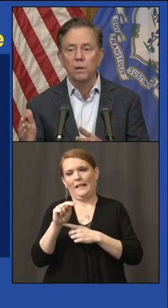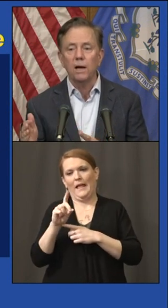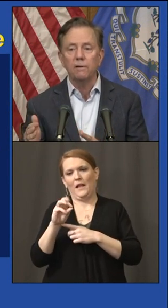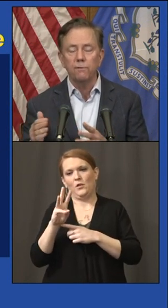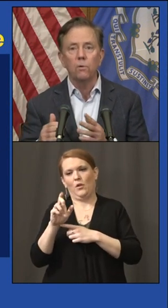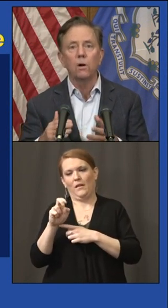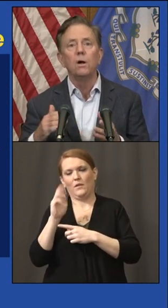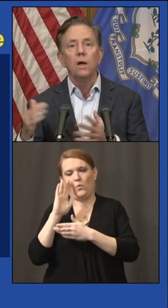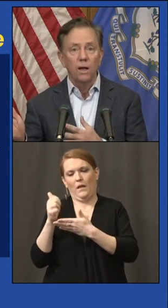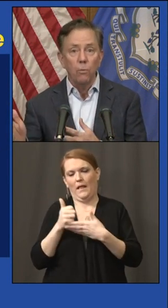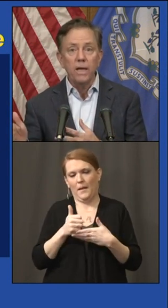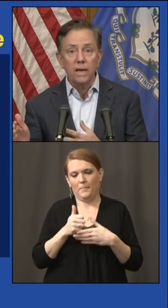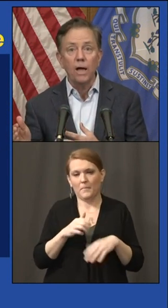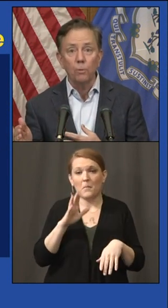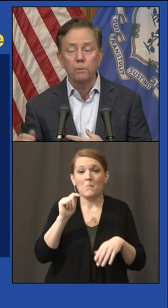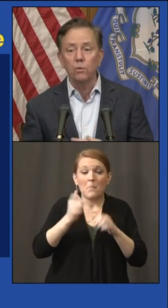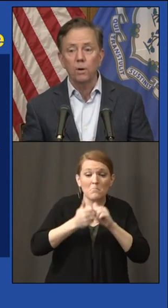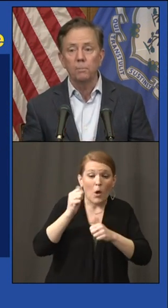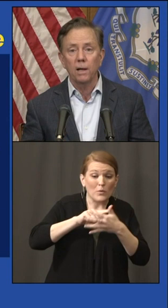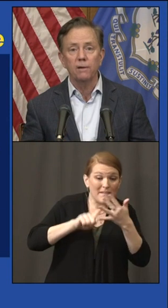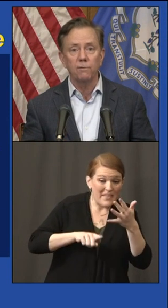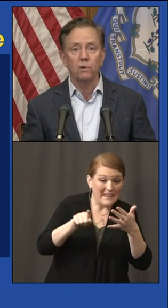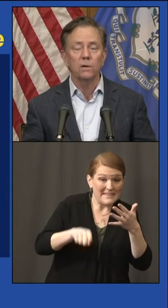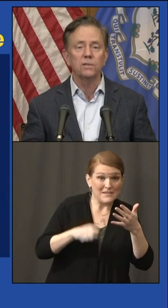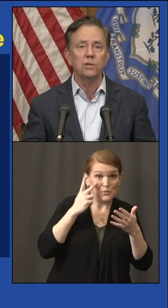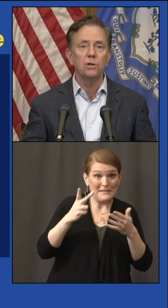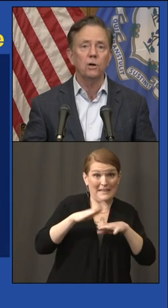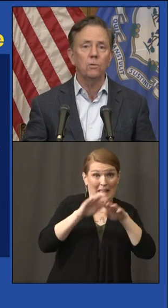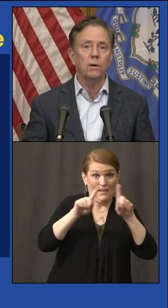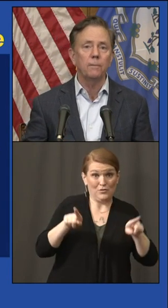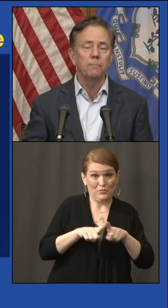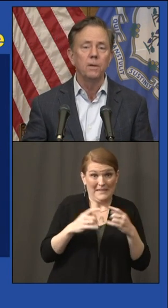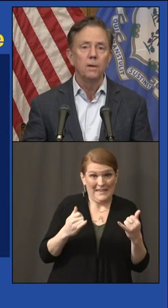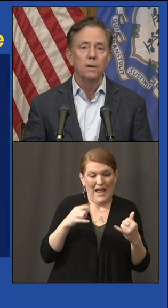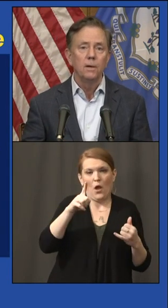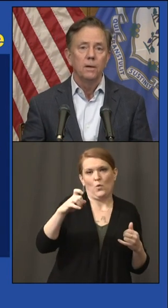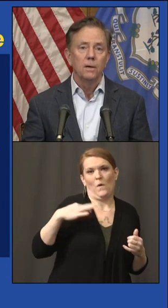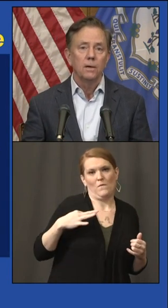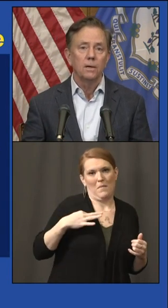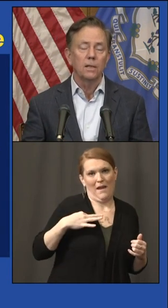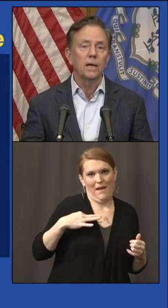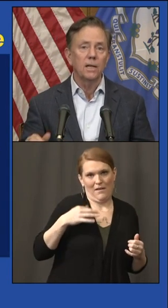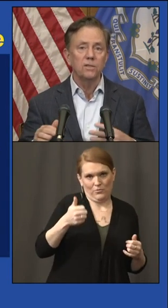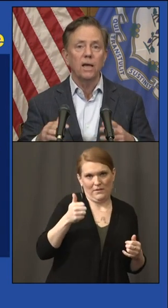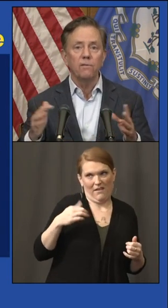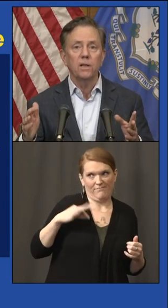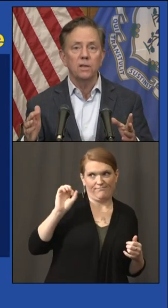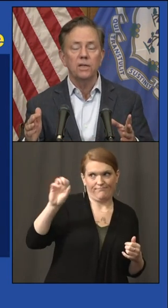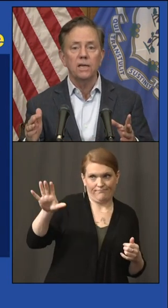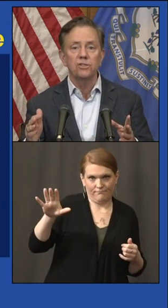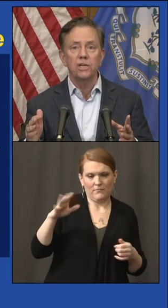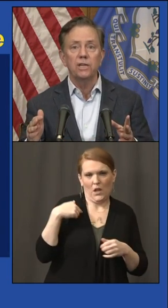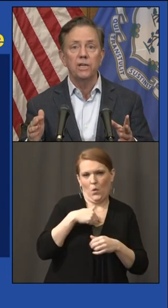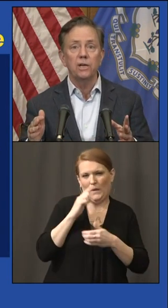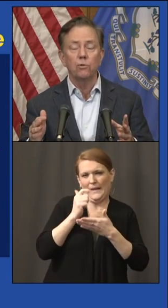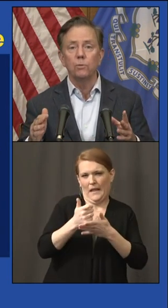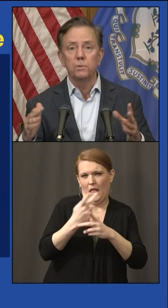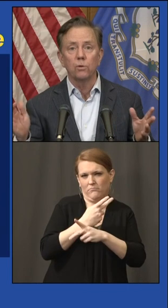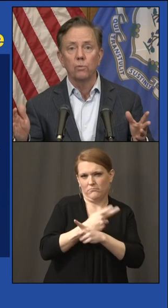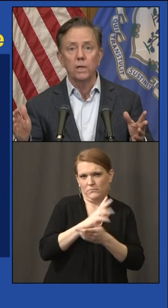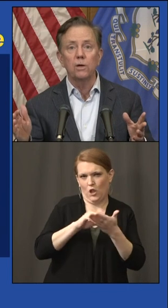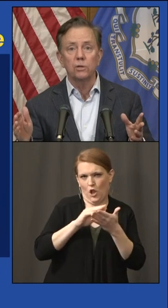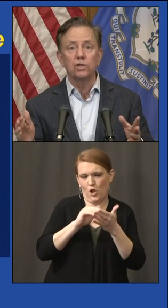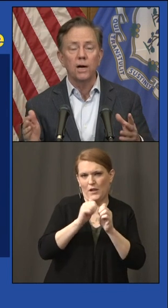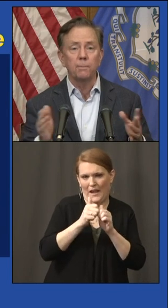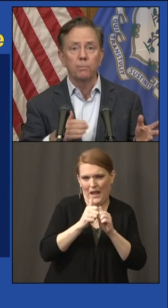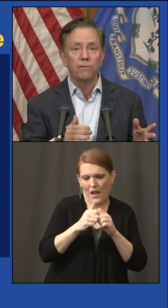have to apply for, and we can help you apply for it. As you know, Glen and David and the DECD group